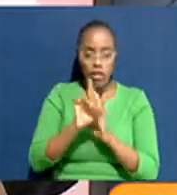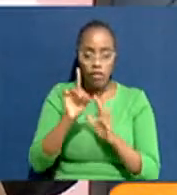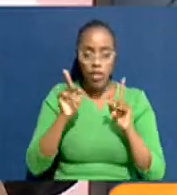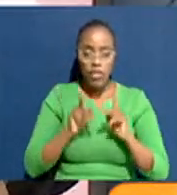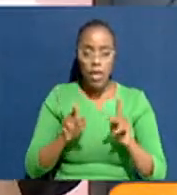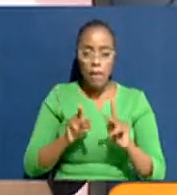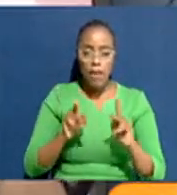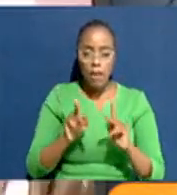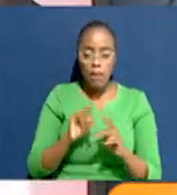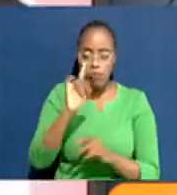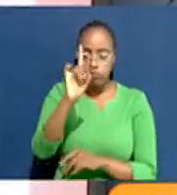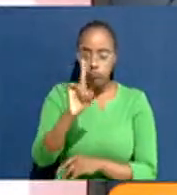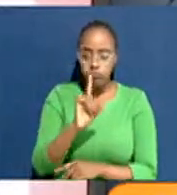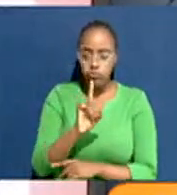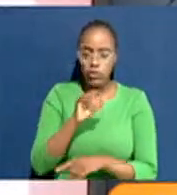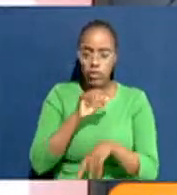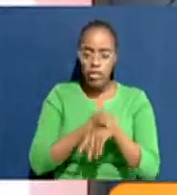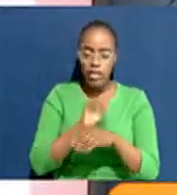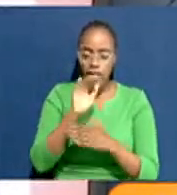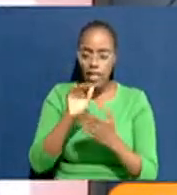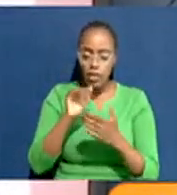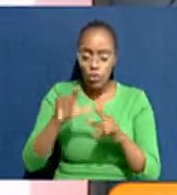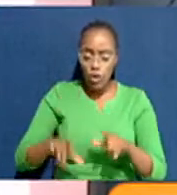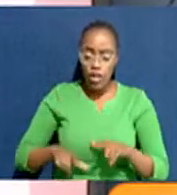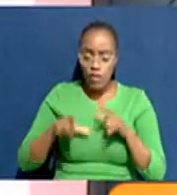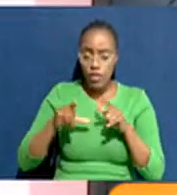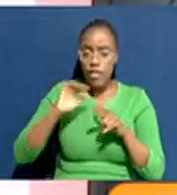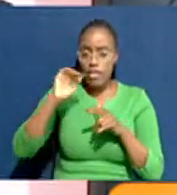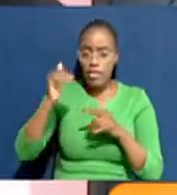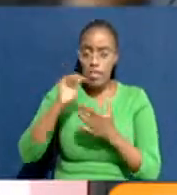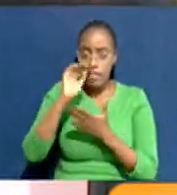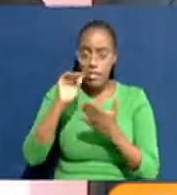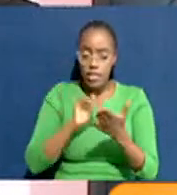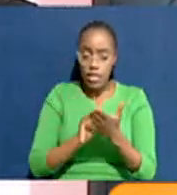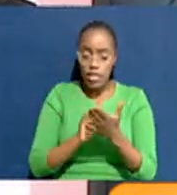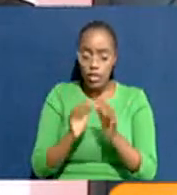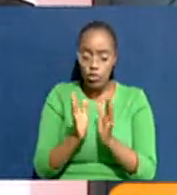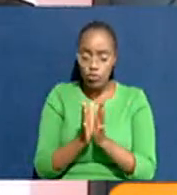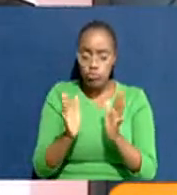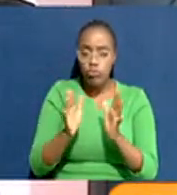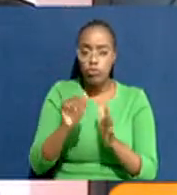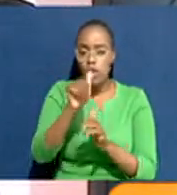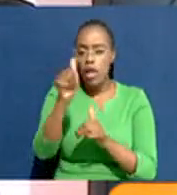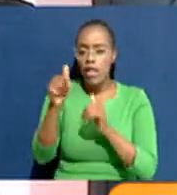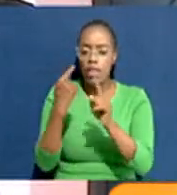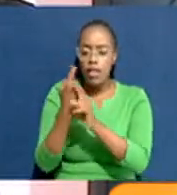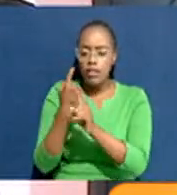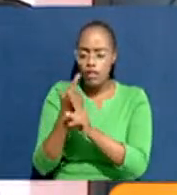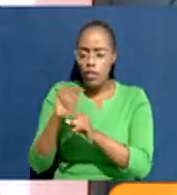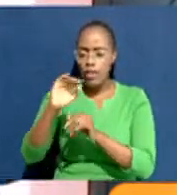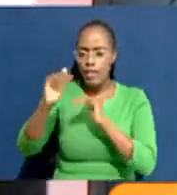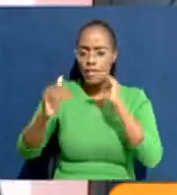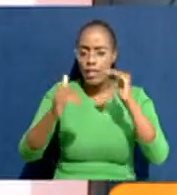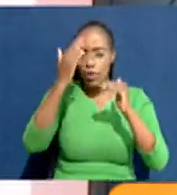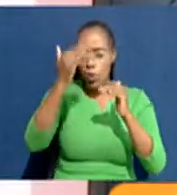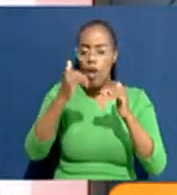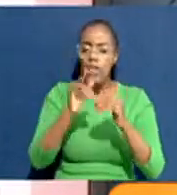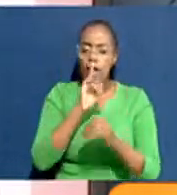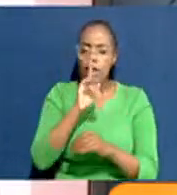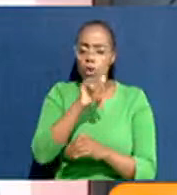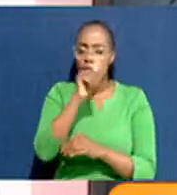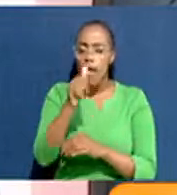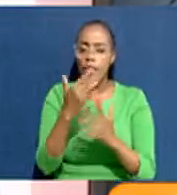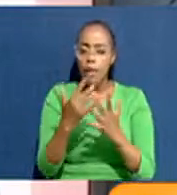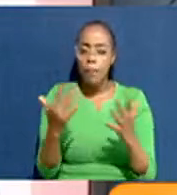people are not necessarily coming to live in the city center. They are going basically to, you to the extremes of the city because then they are assured of other